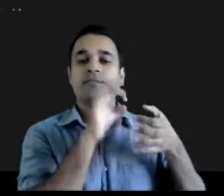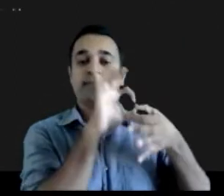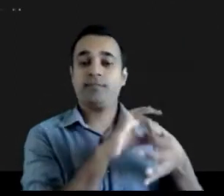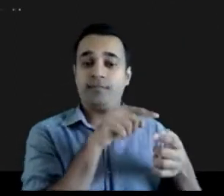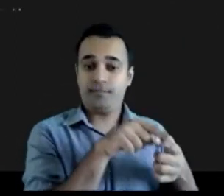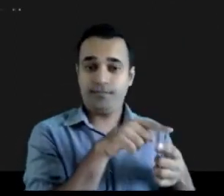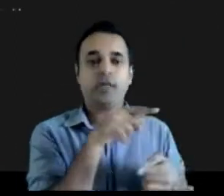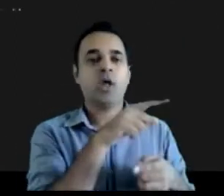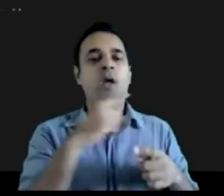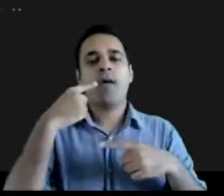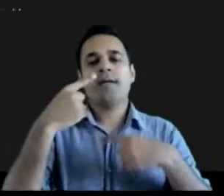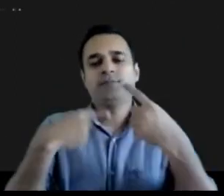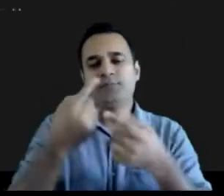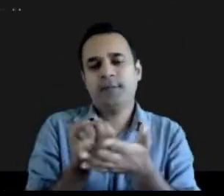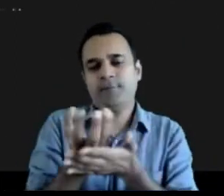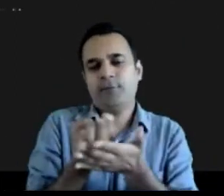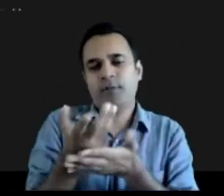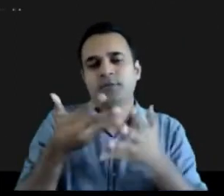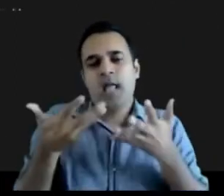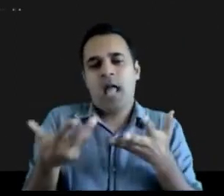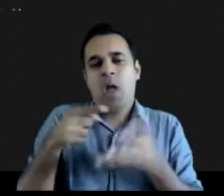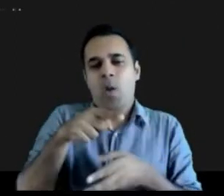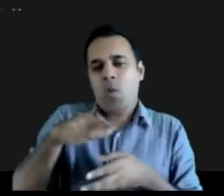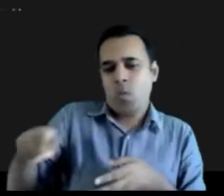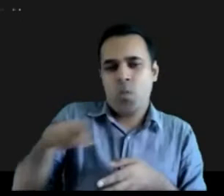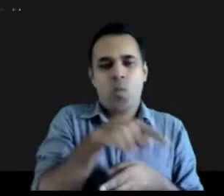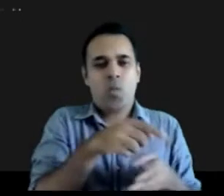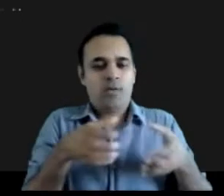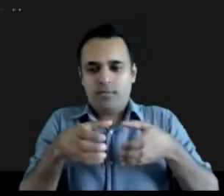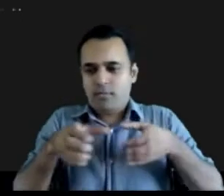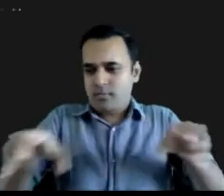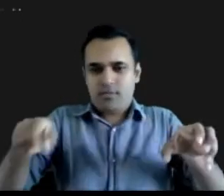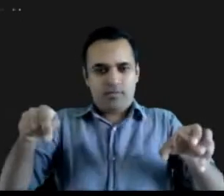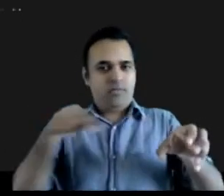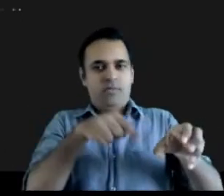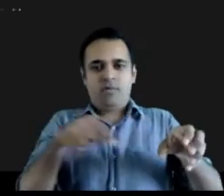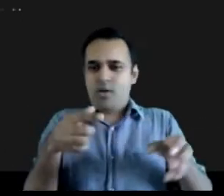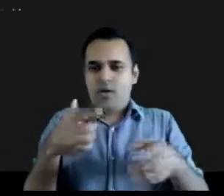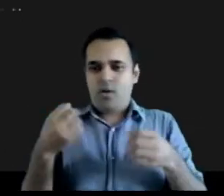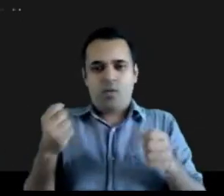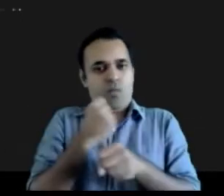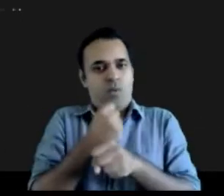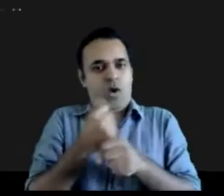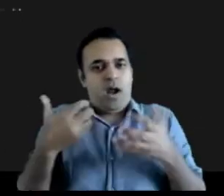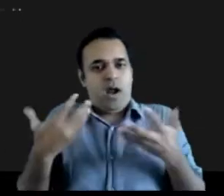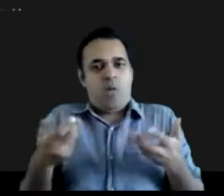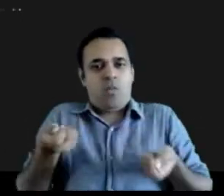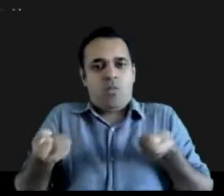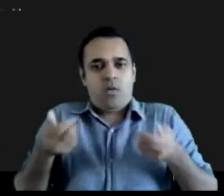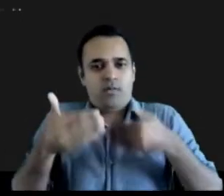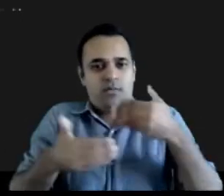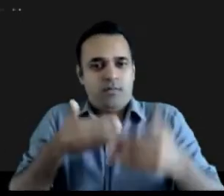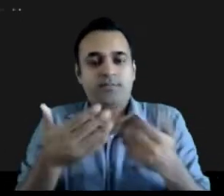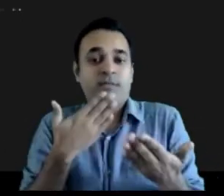thank you thank you very much brenda uh can you please confirm that you can see my screen yes we can okay